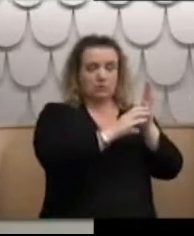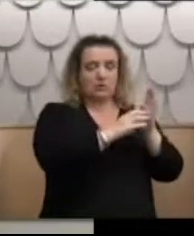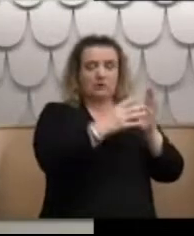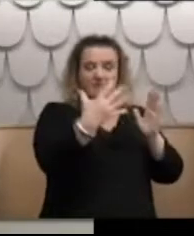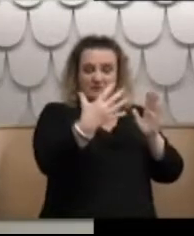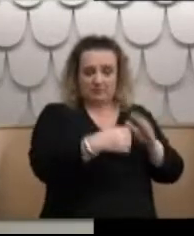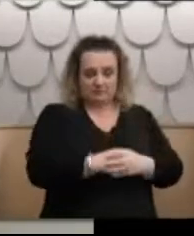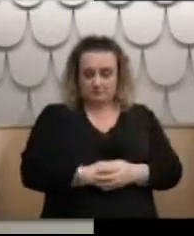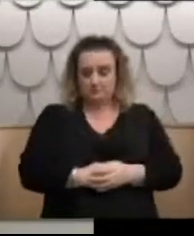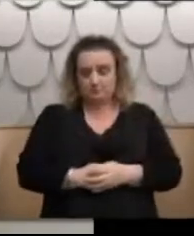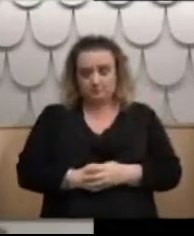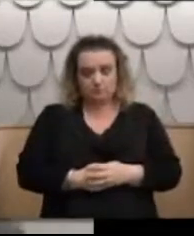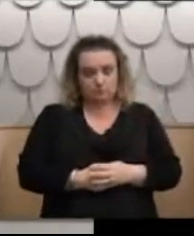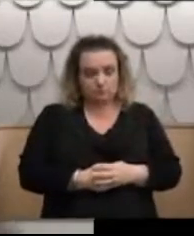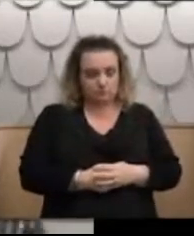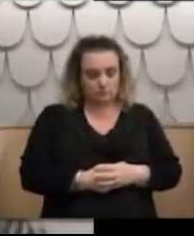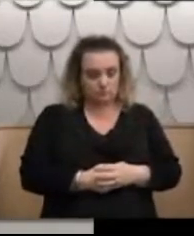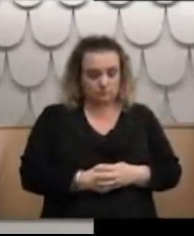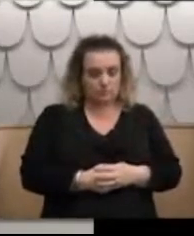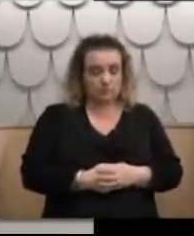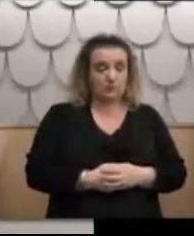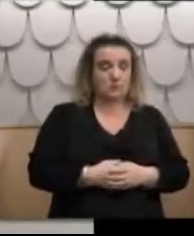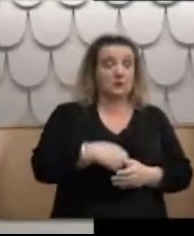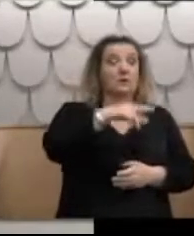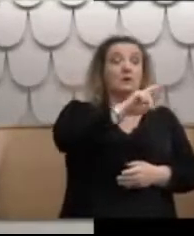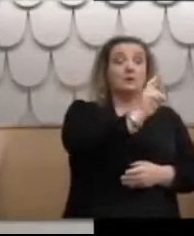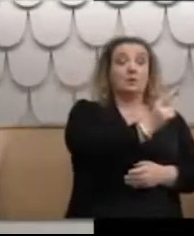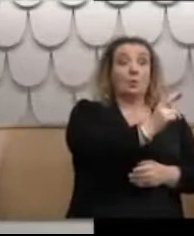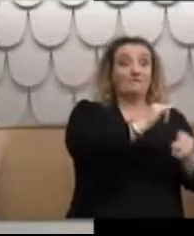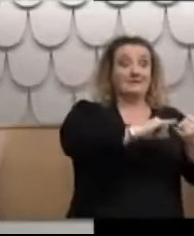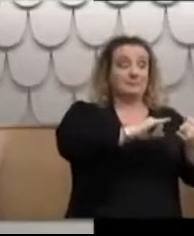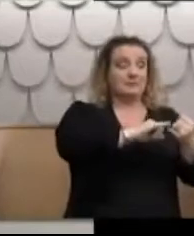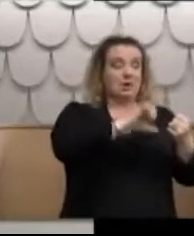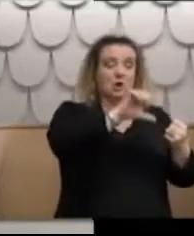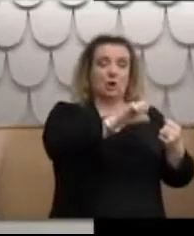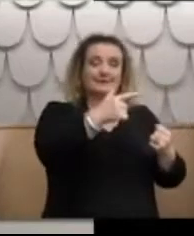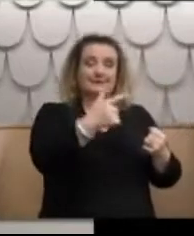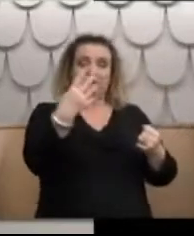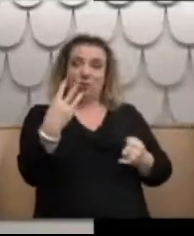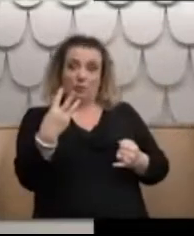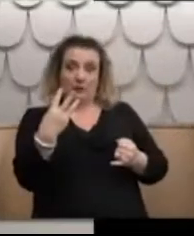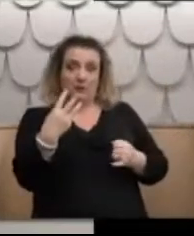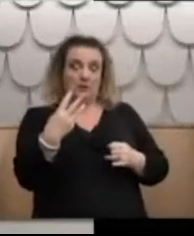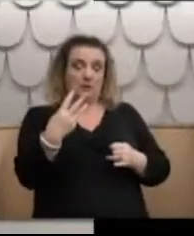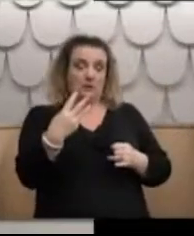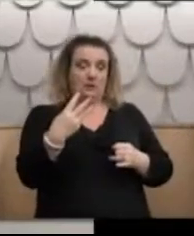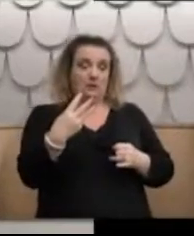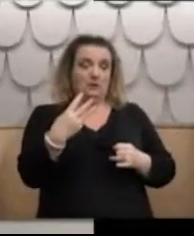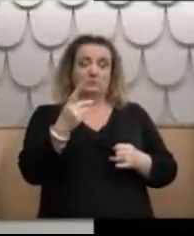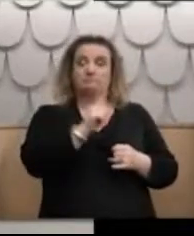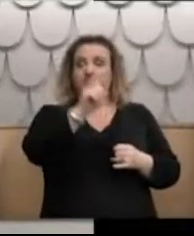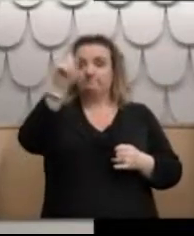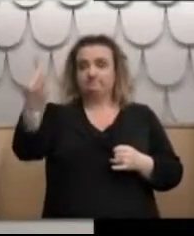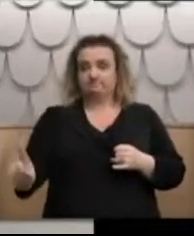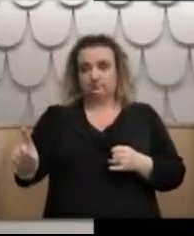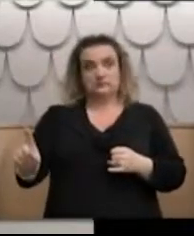please, Fred. On 12th of September 1973, I was admitted